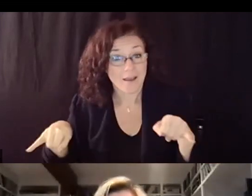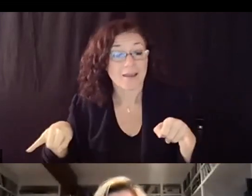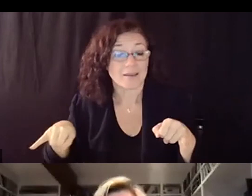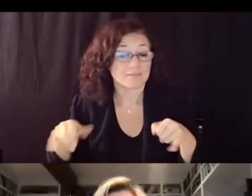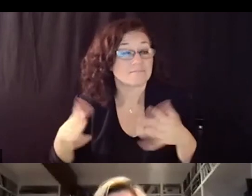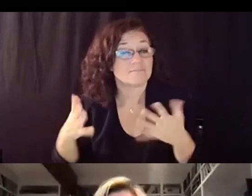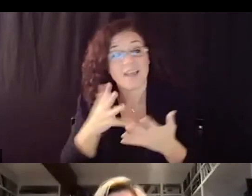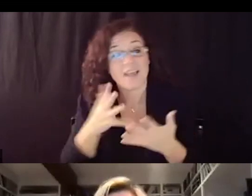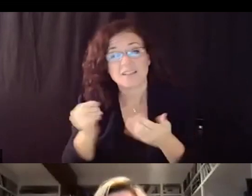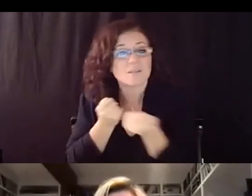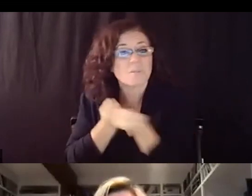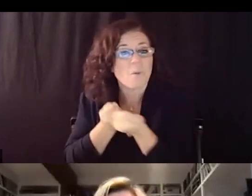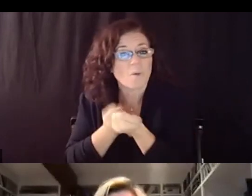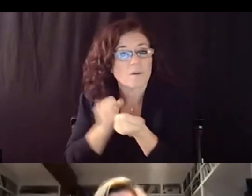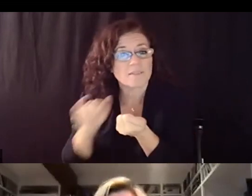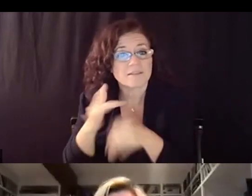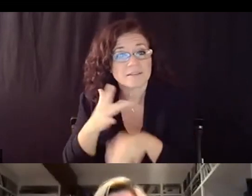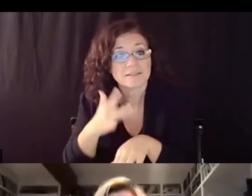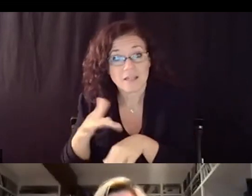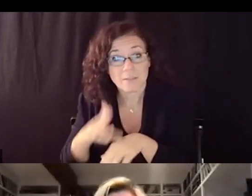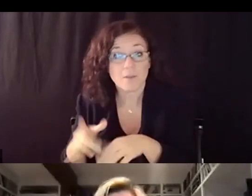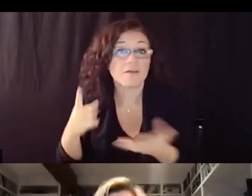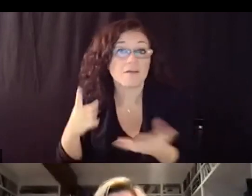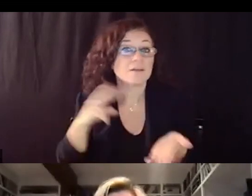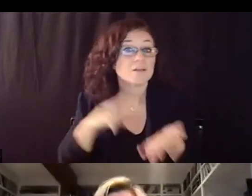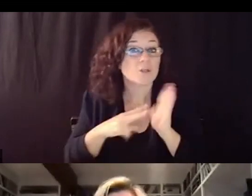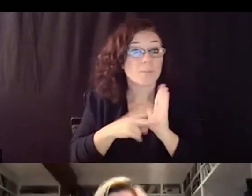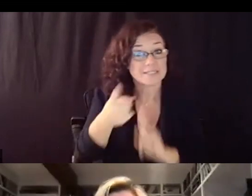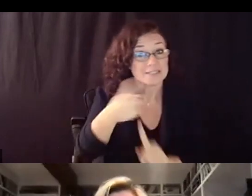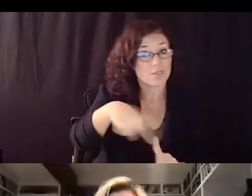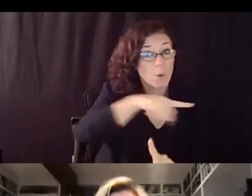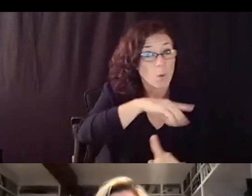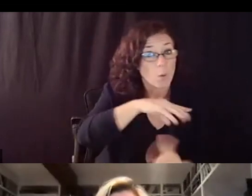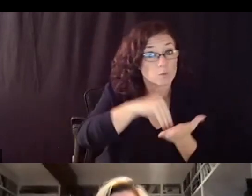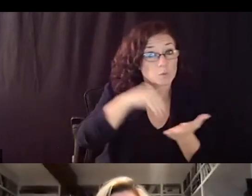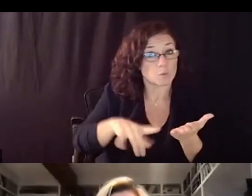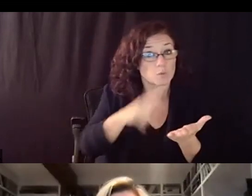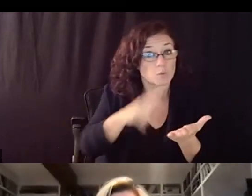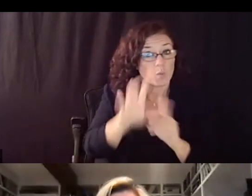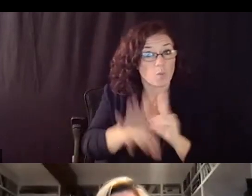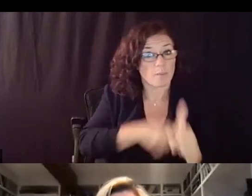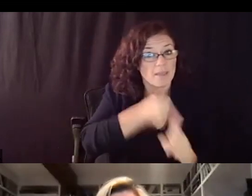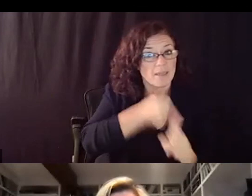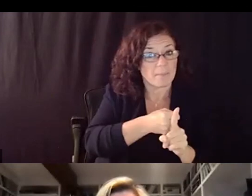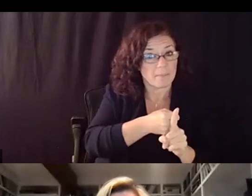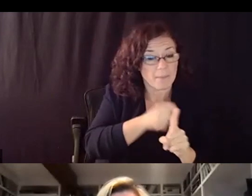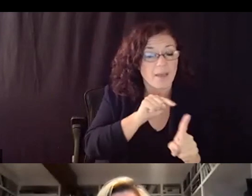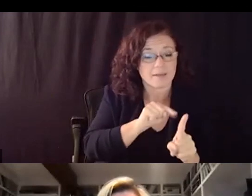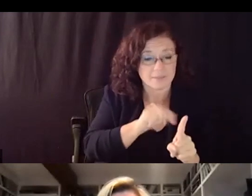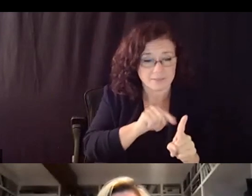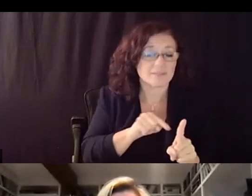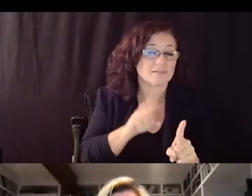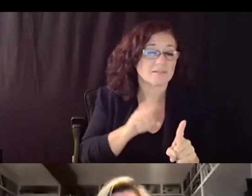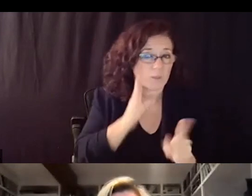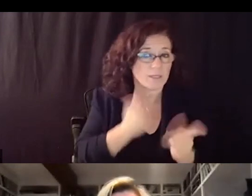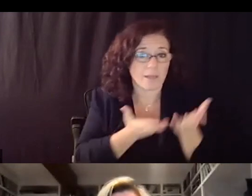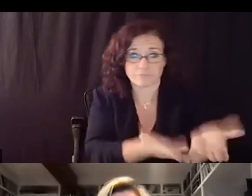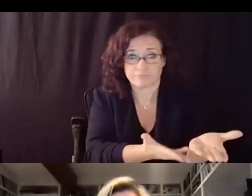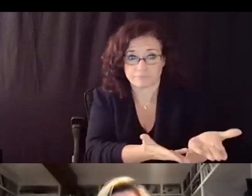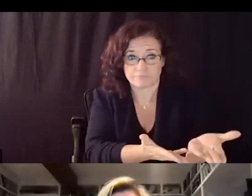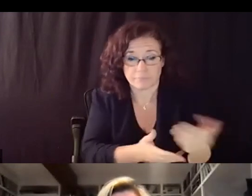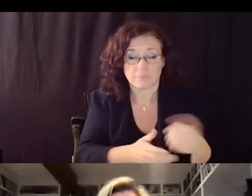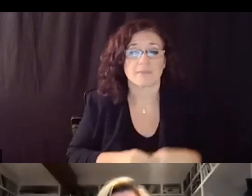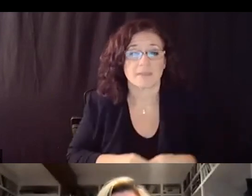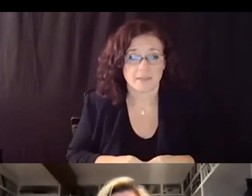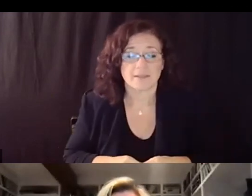so that students are at the center of our decision making um i do want to just say that there is a